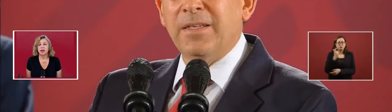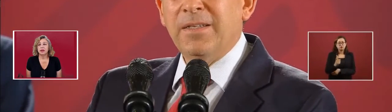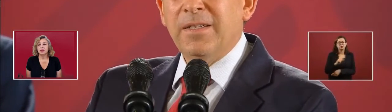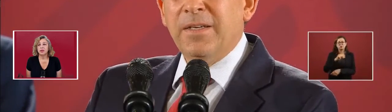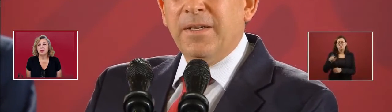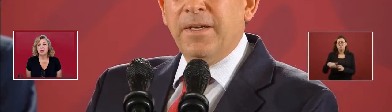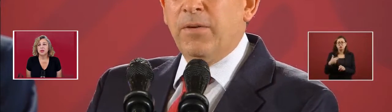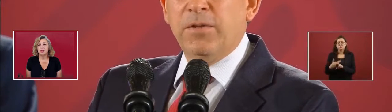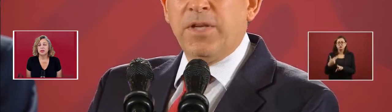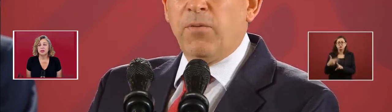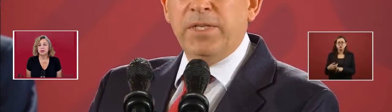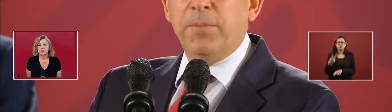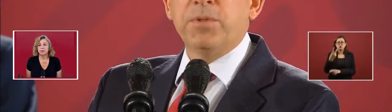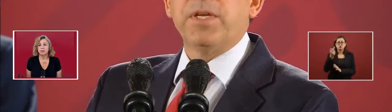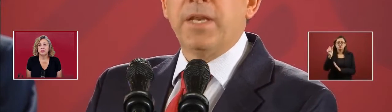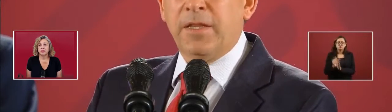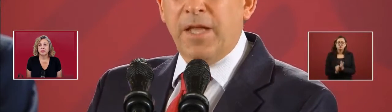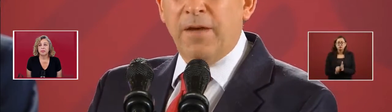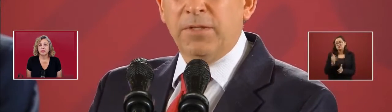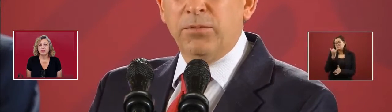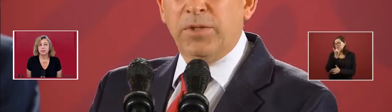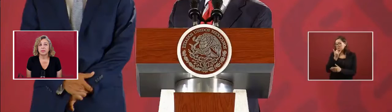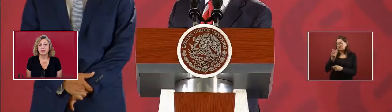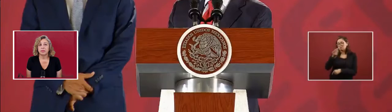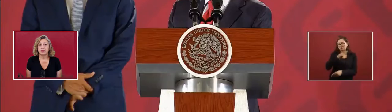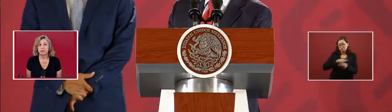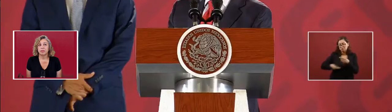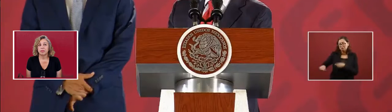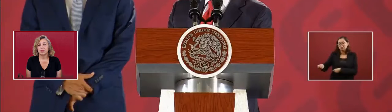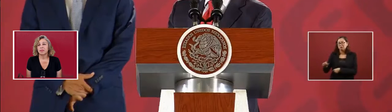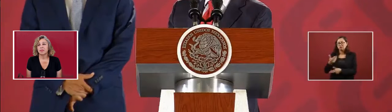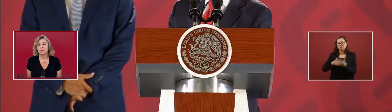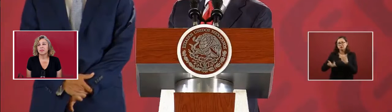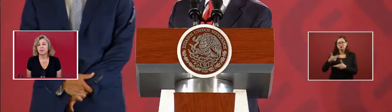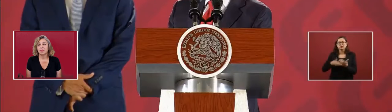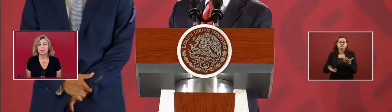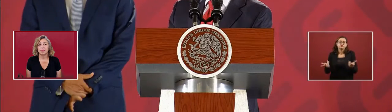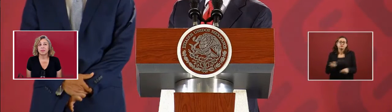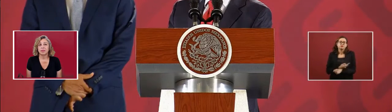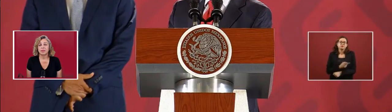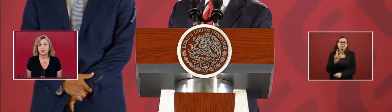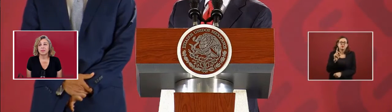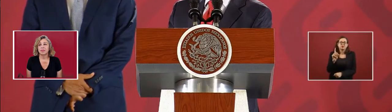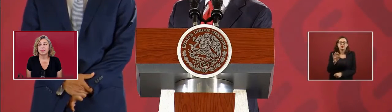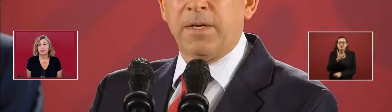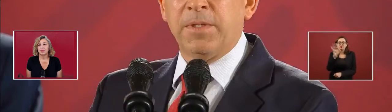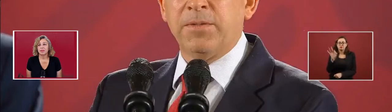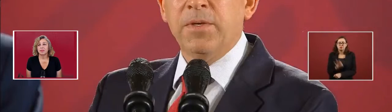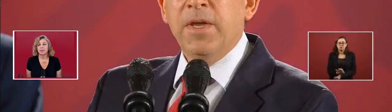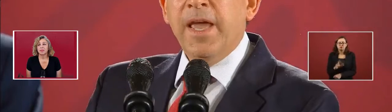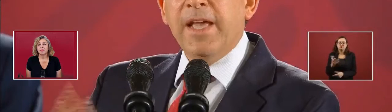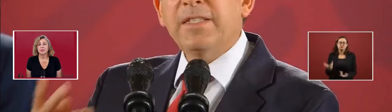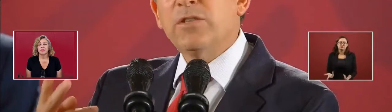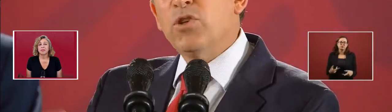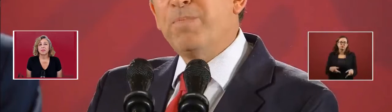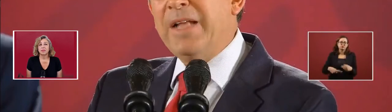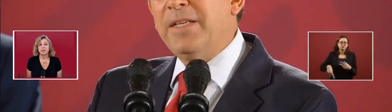And so, they wouldn't…